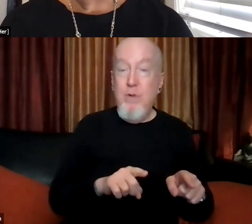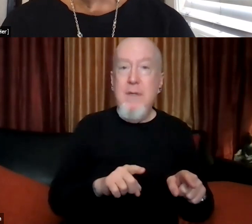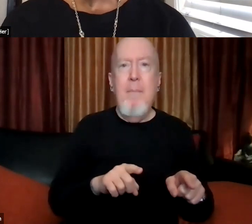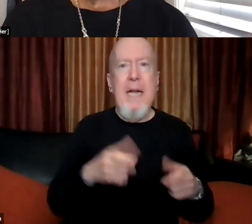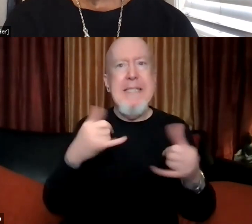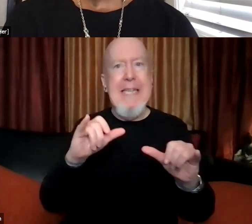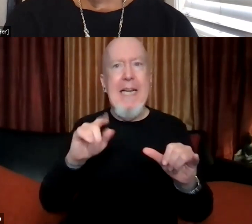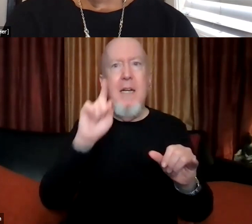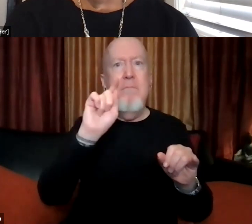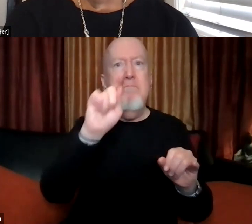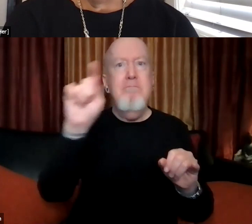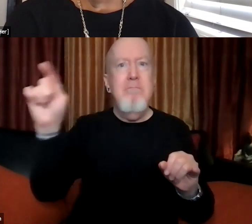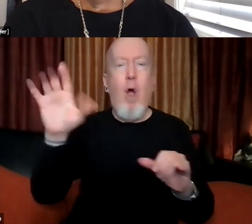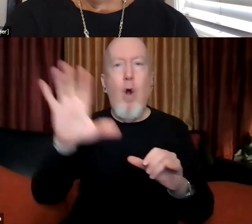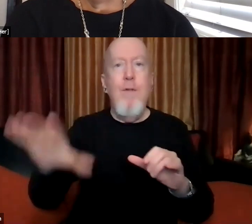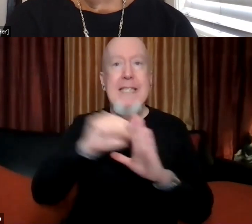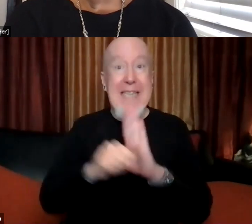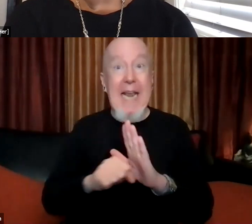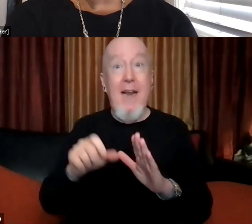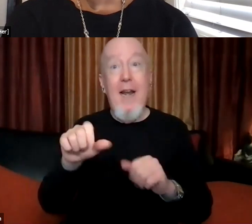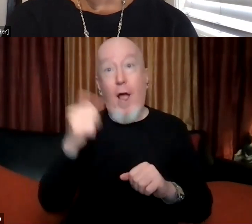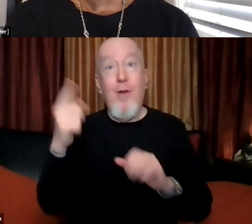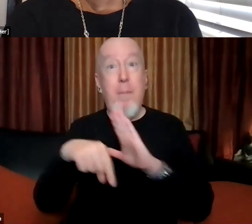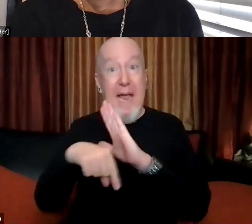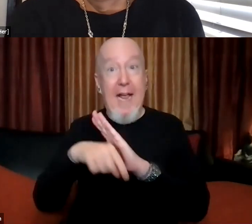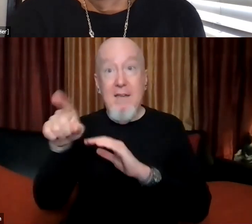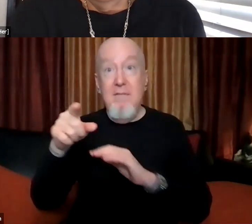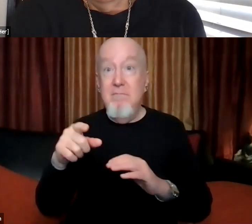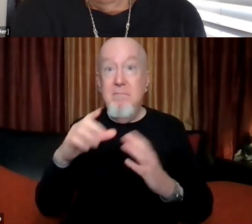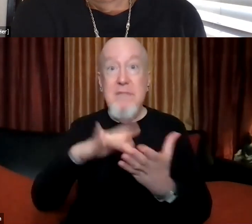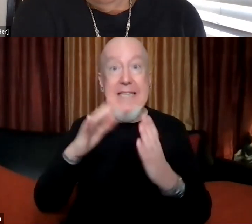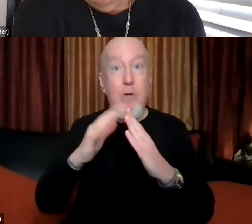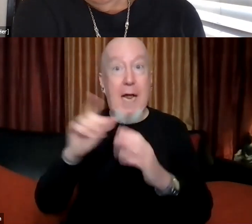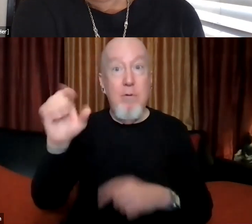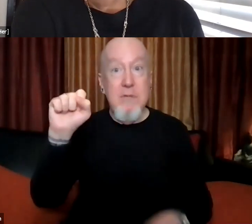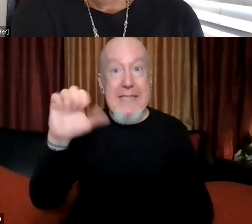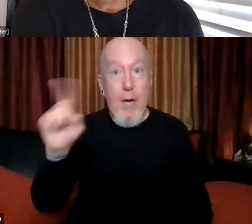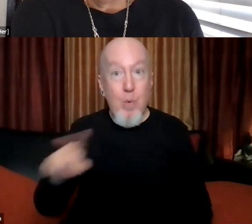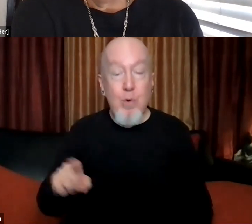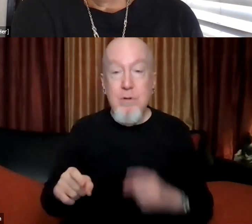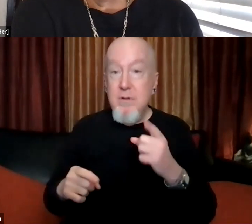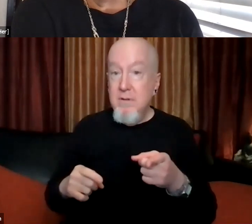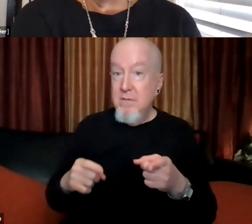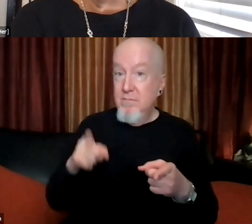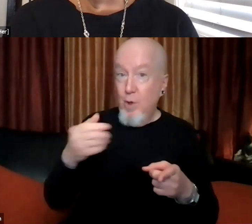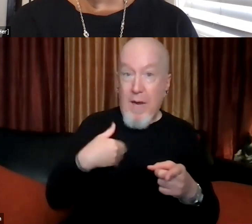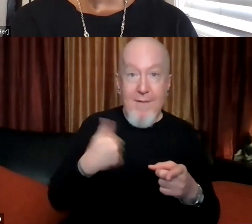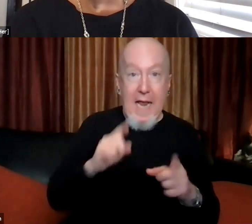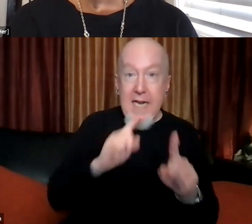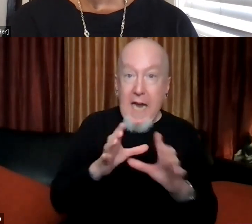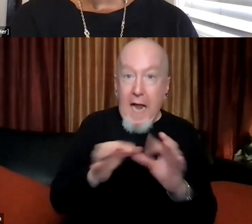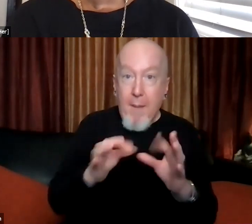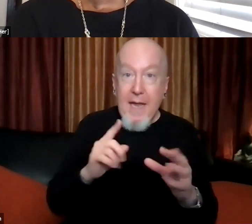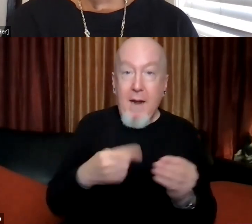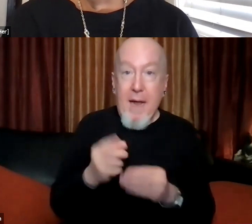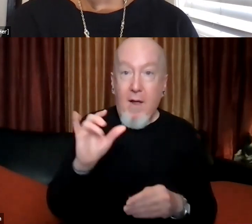Cruz here. So, um, so he was asking, you know, uh, if you had any comment about that or, um,